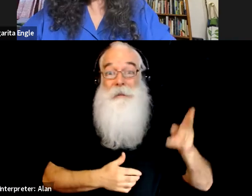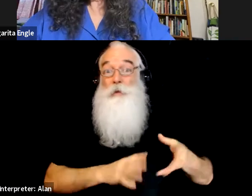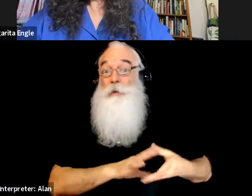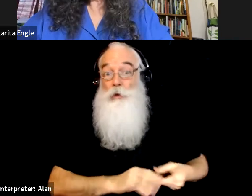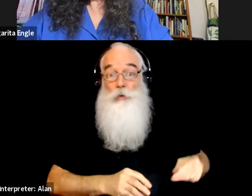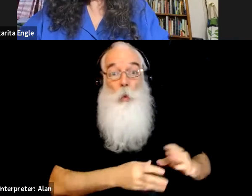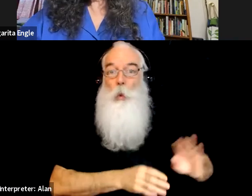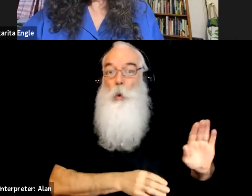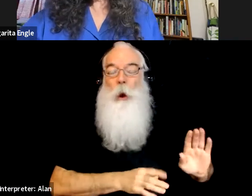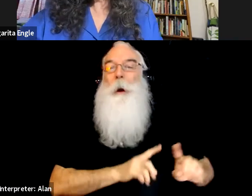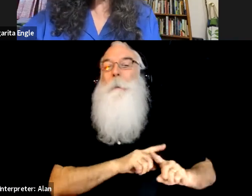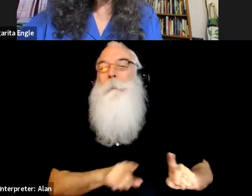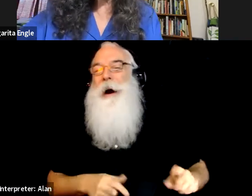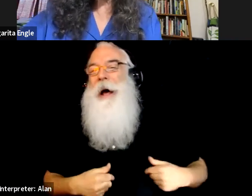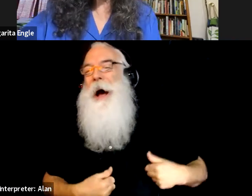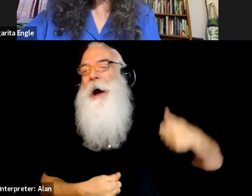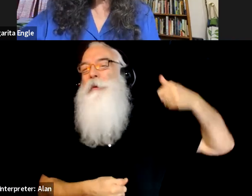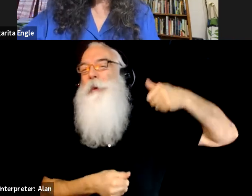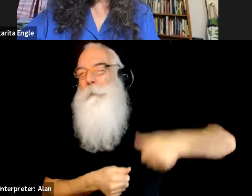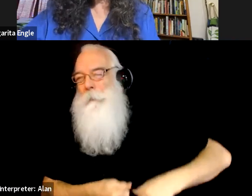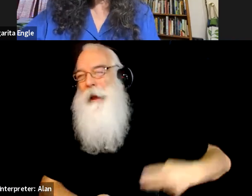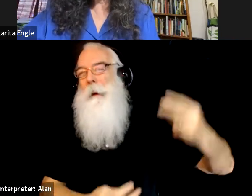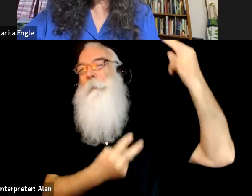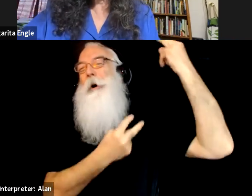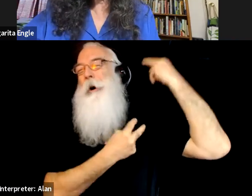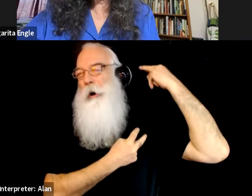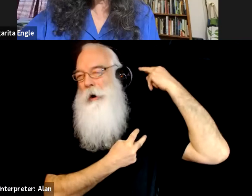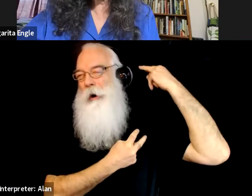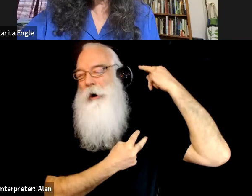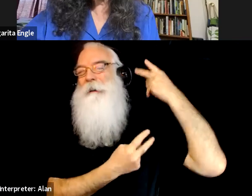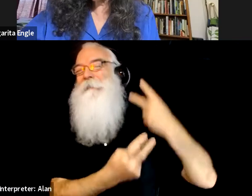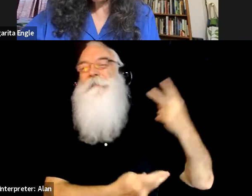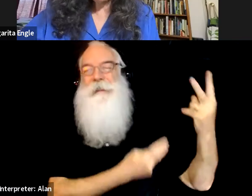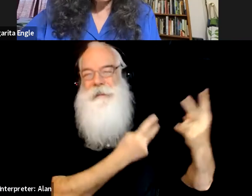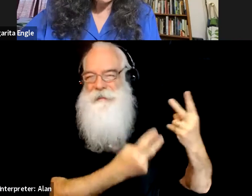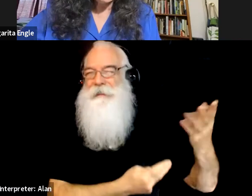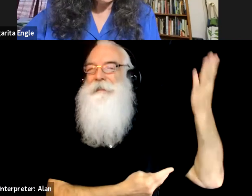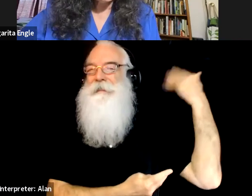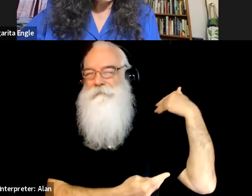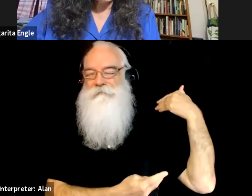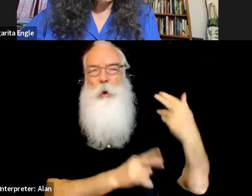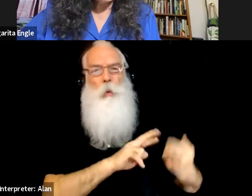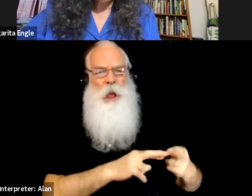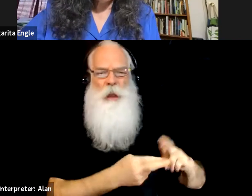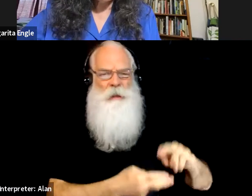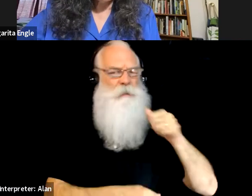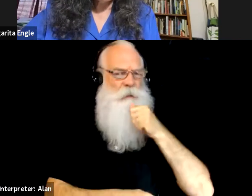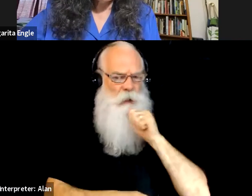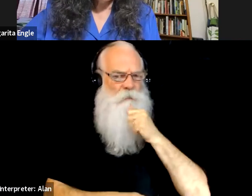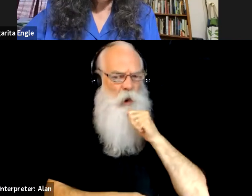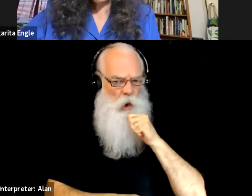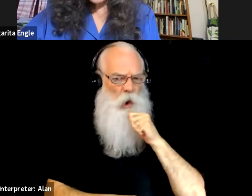memory, from those visits and from knowing what my relatives had suffered. And, um,